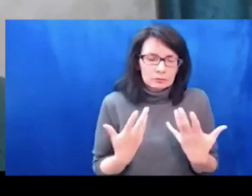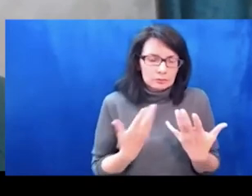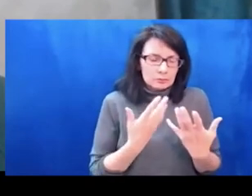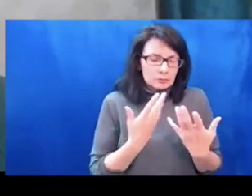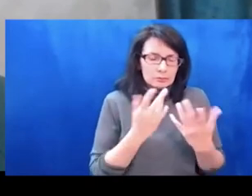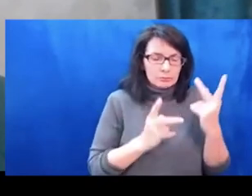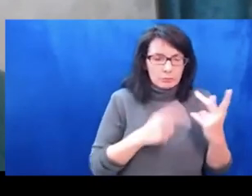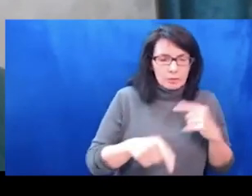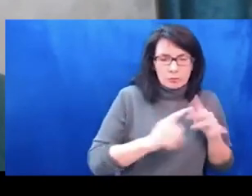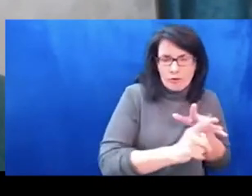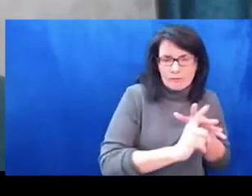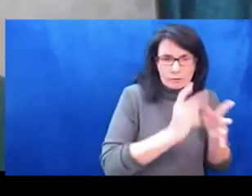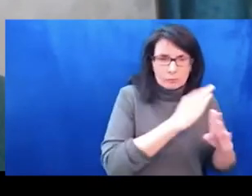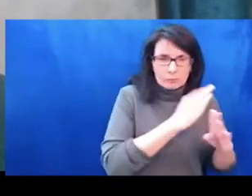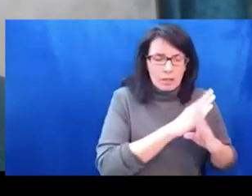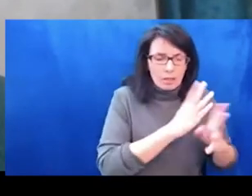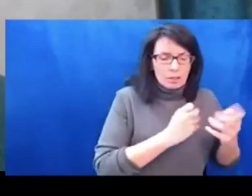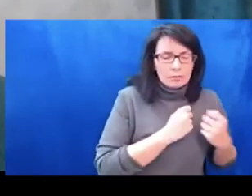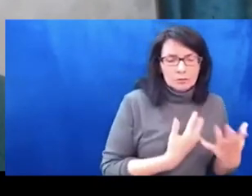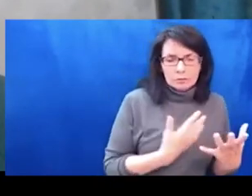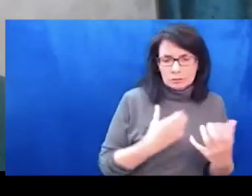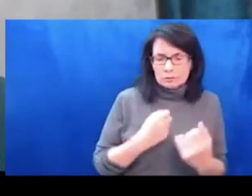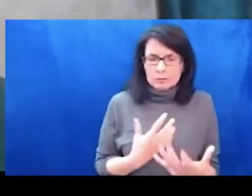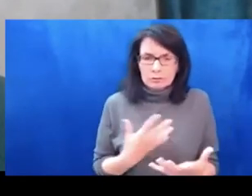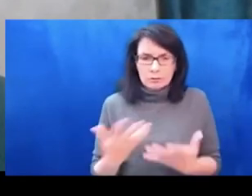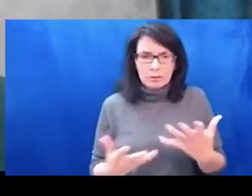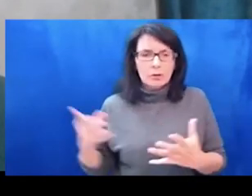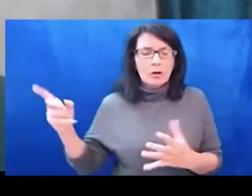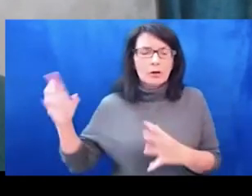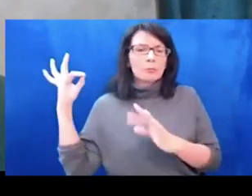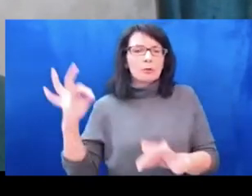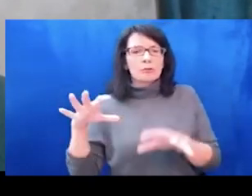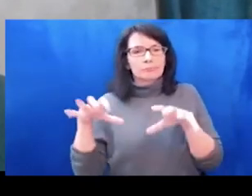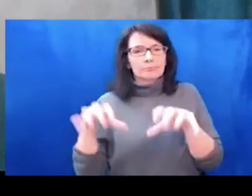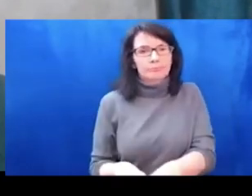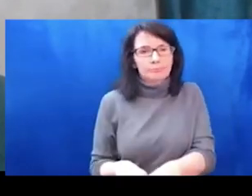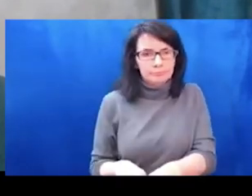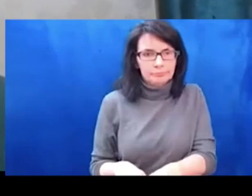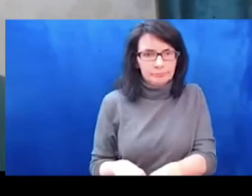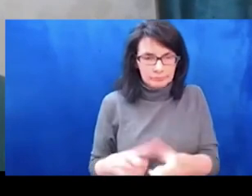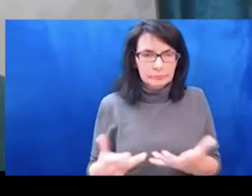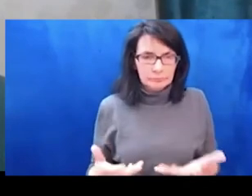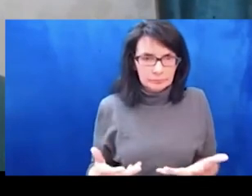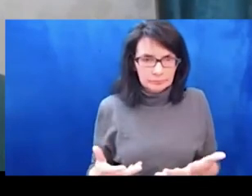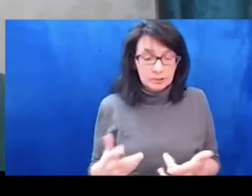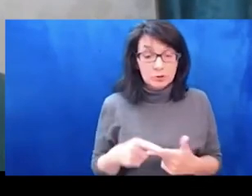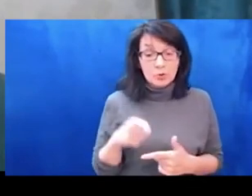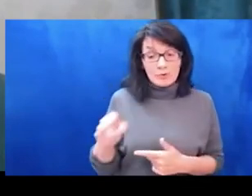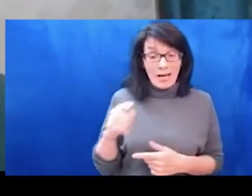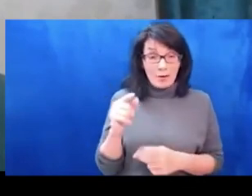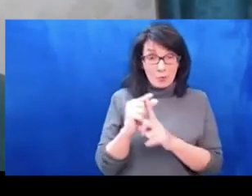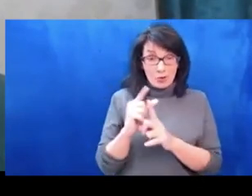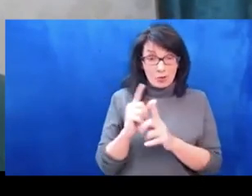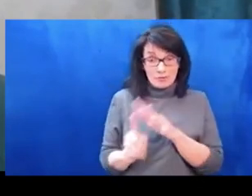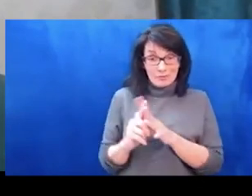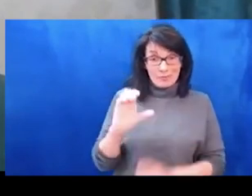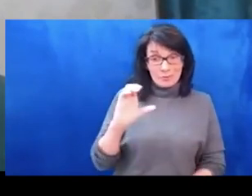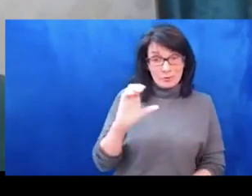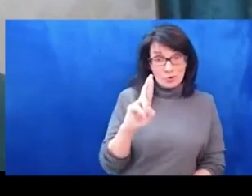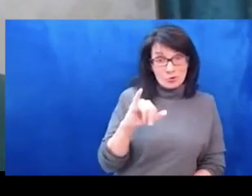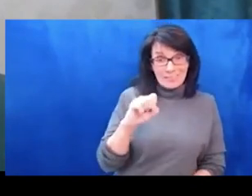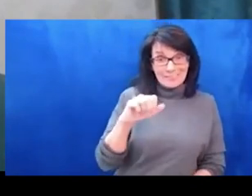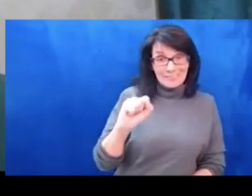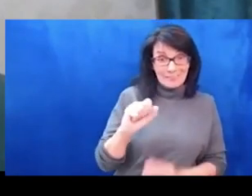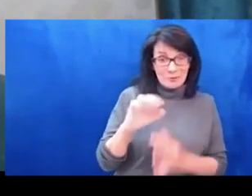What we see today in Ukraine in less than three weeks since the start of the Russian invasion, that there are more than two millions